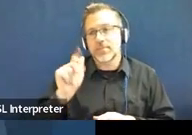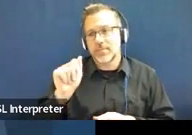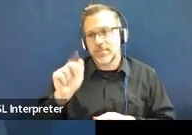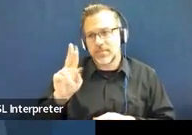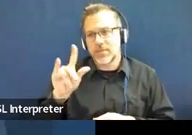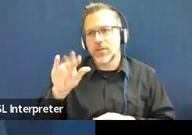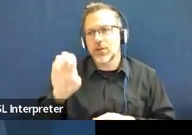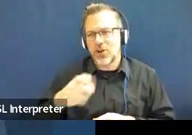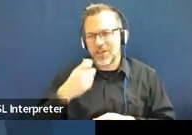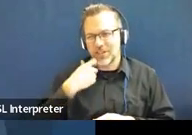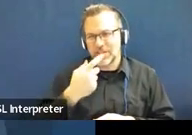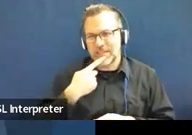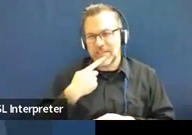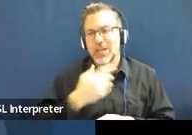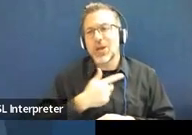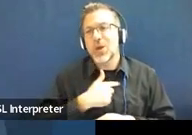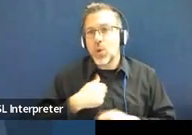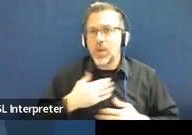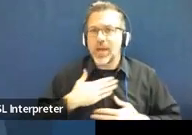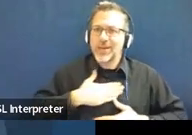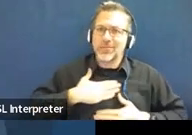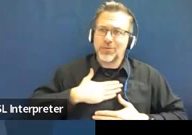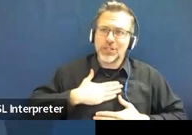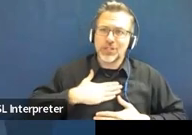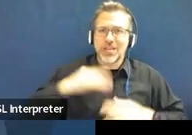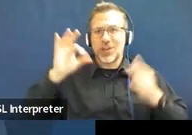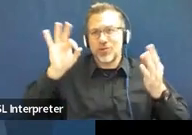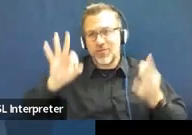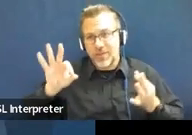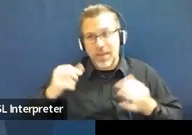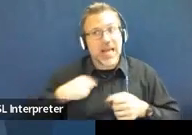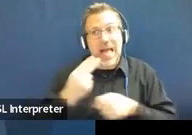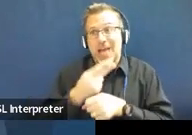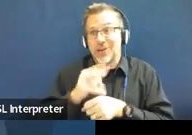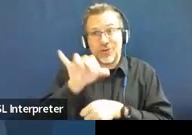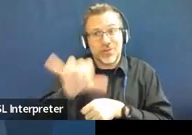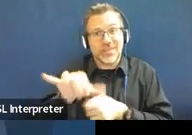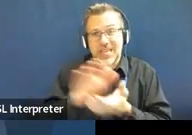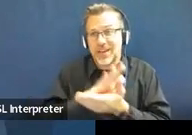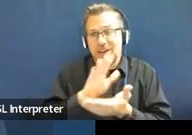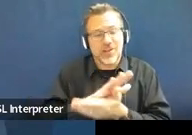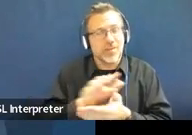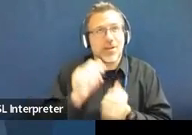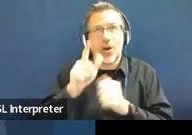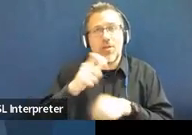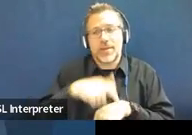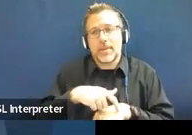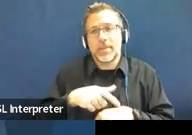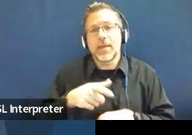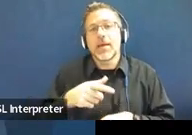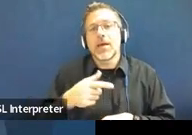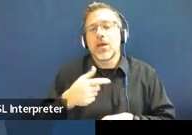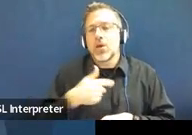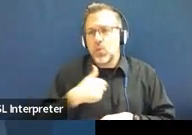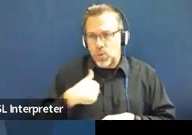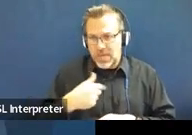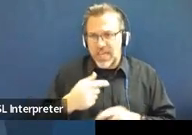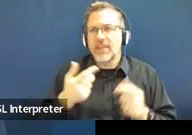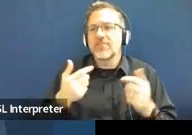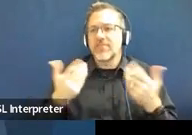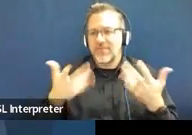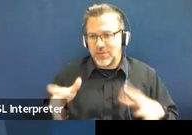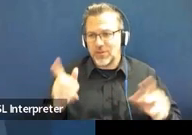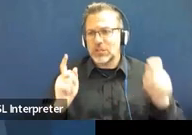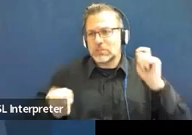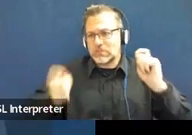we appreciate your feedback. I'm in and out of this document all the time. And we have made lots of changes to our